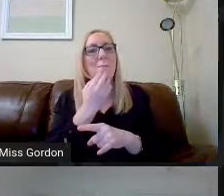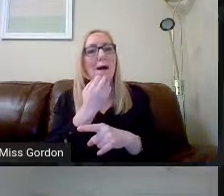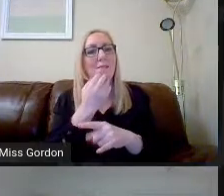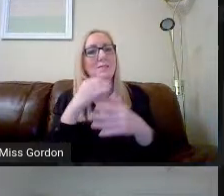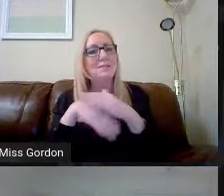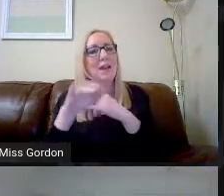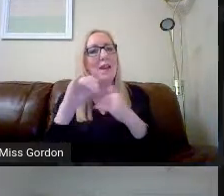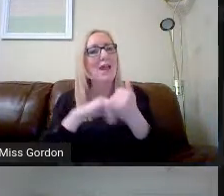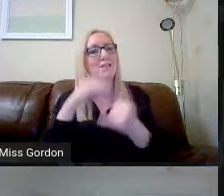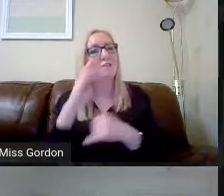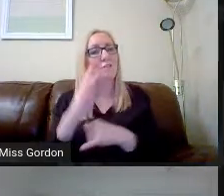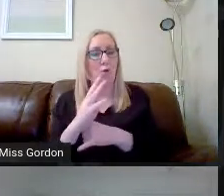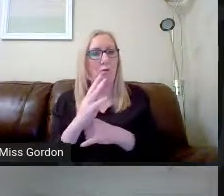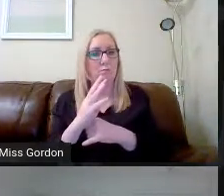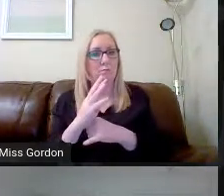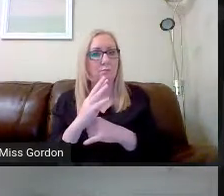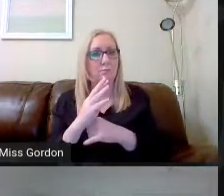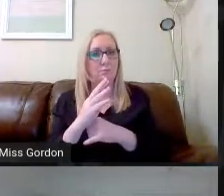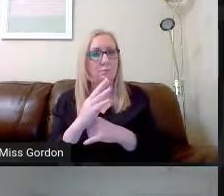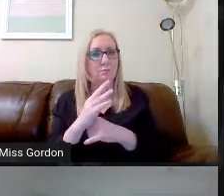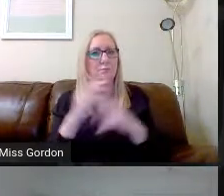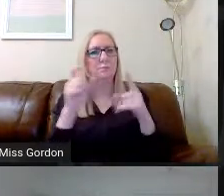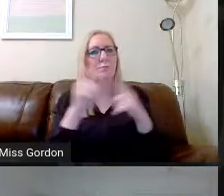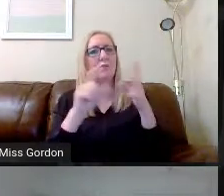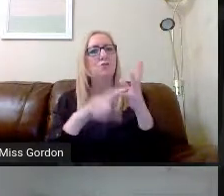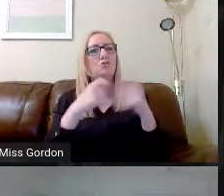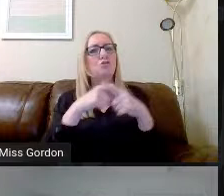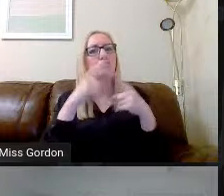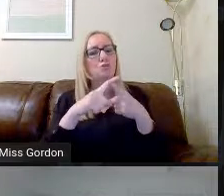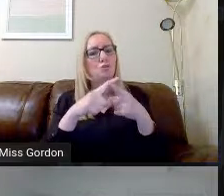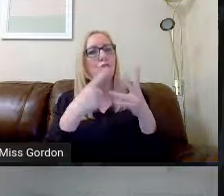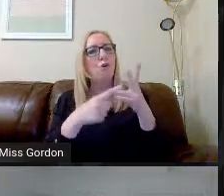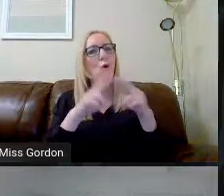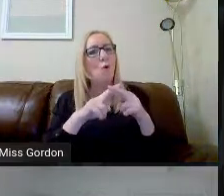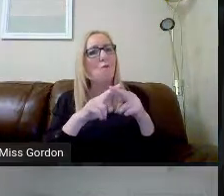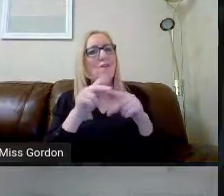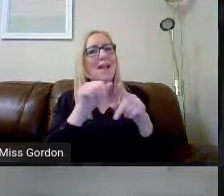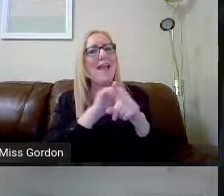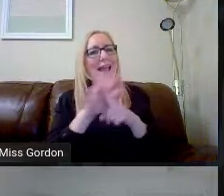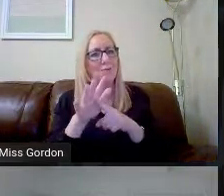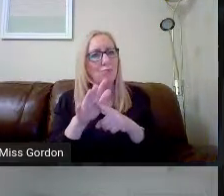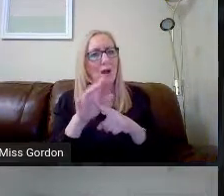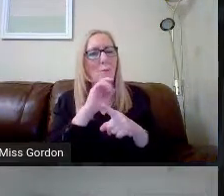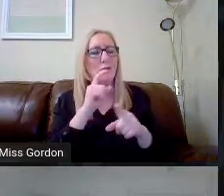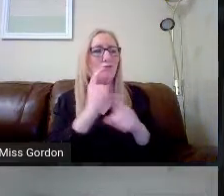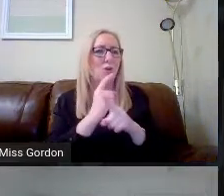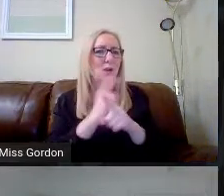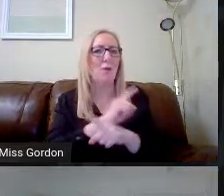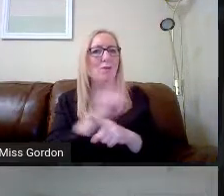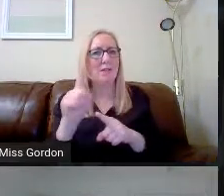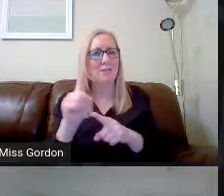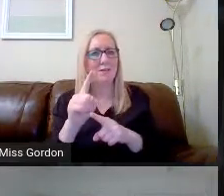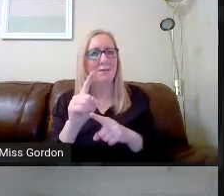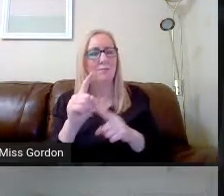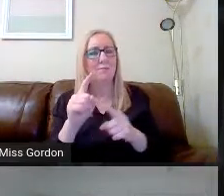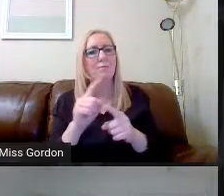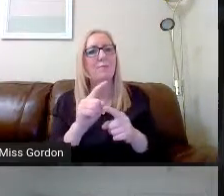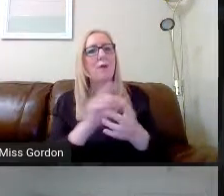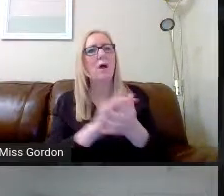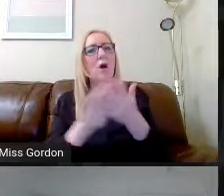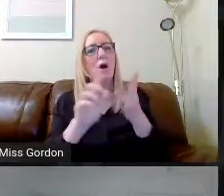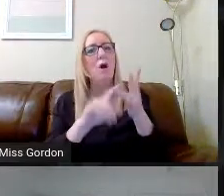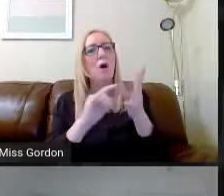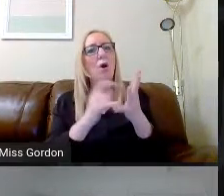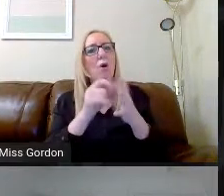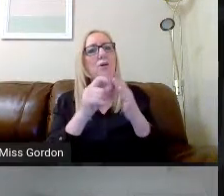year. Duke of Edinburgh, I'll talk about a little later. Hospitality is only